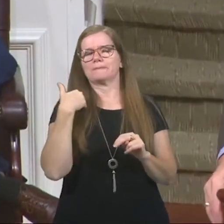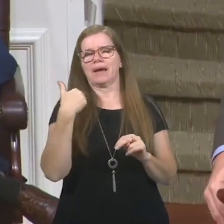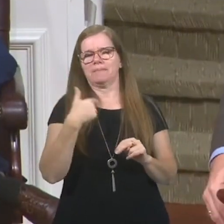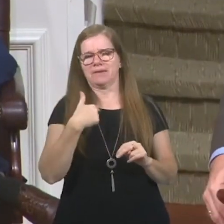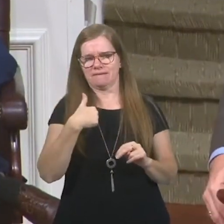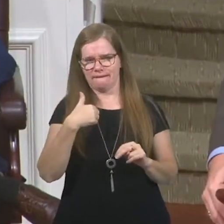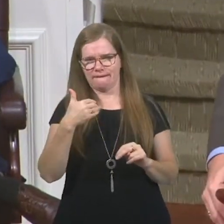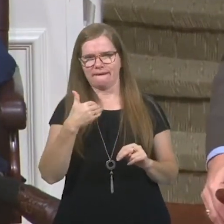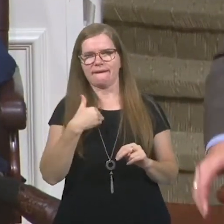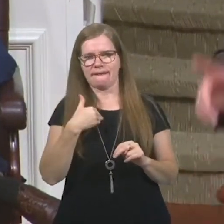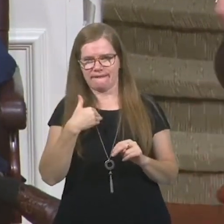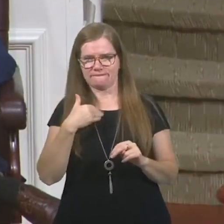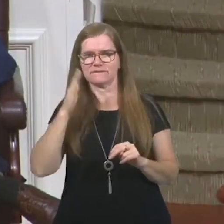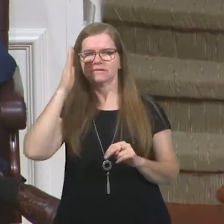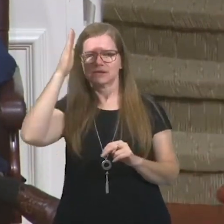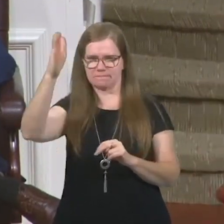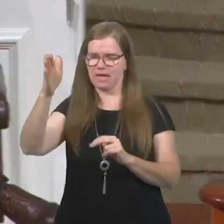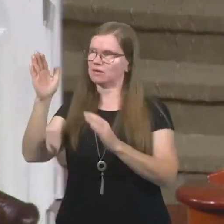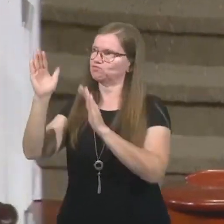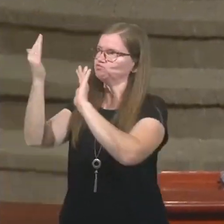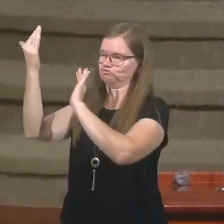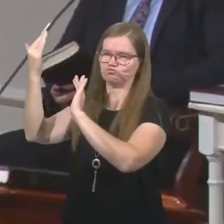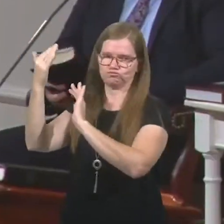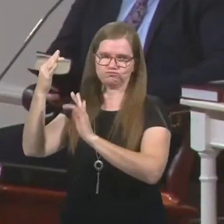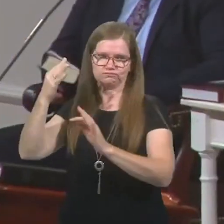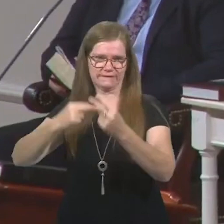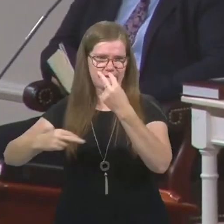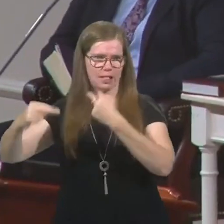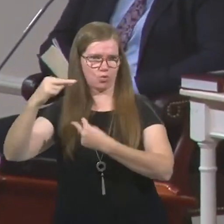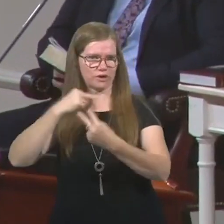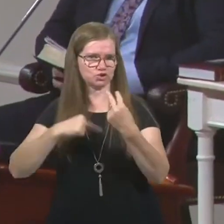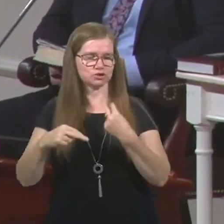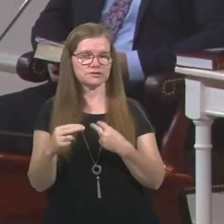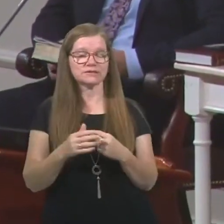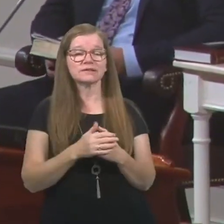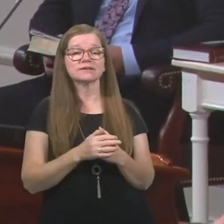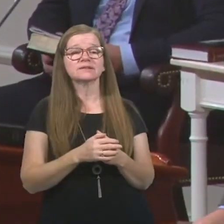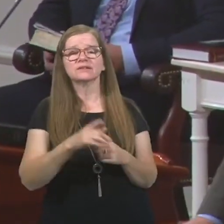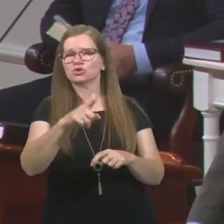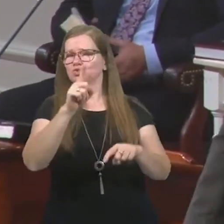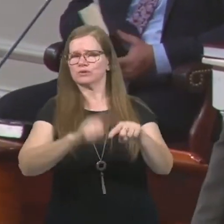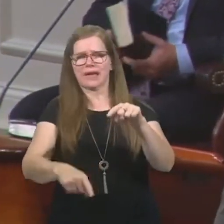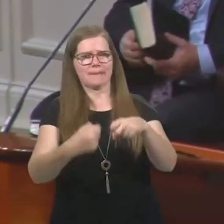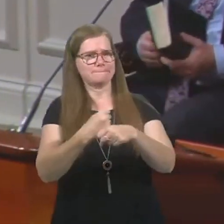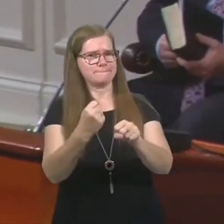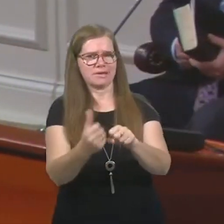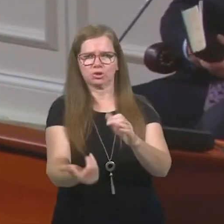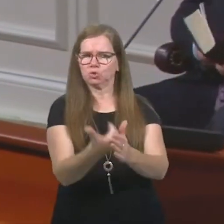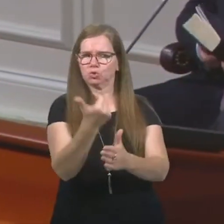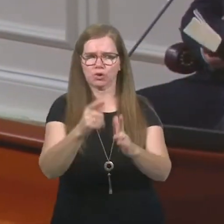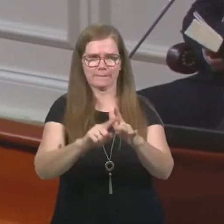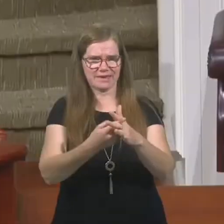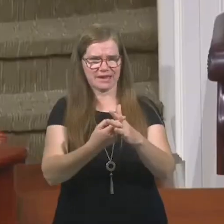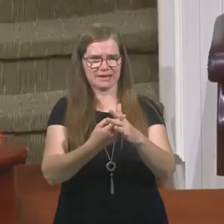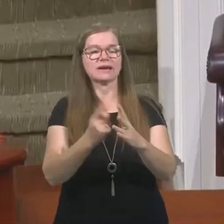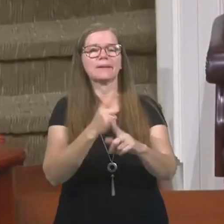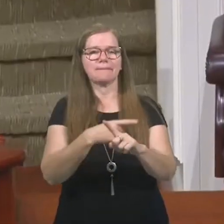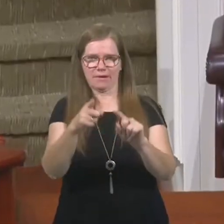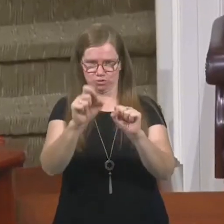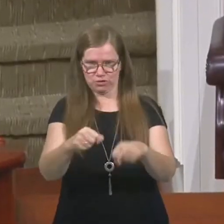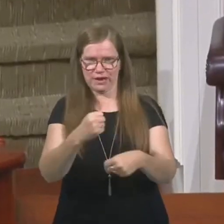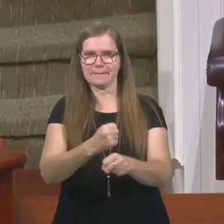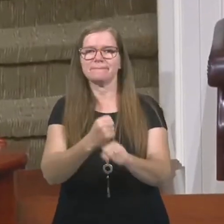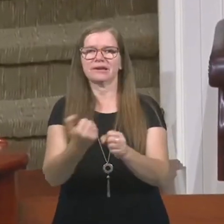do have an evaluation. Can I just say in closing, you can't make a new beginning, but you can make a new ending.